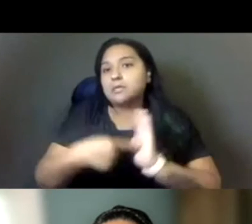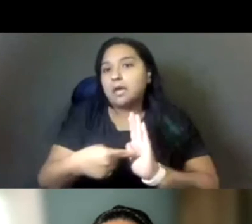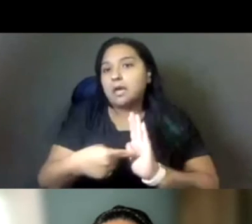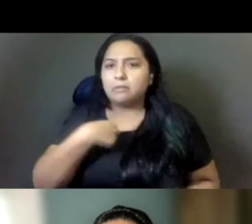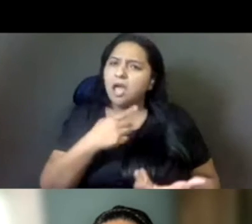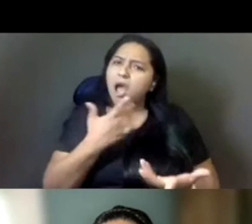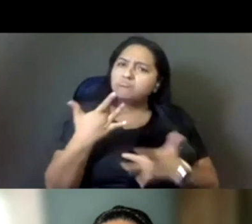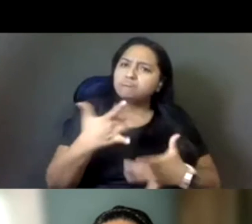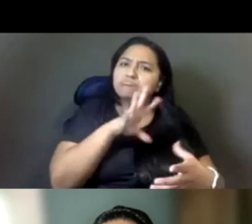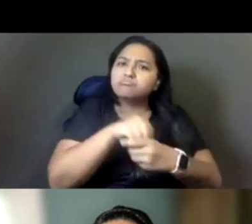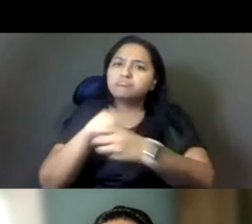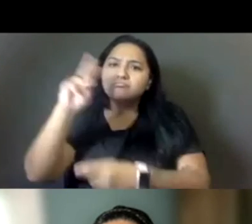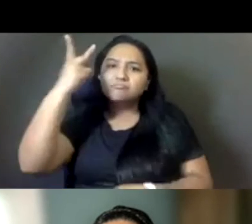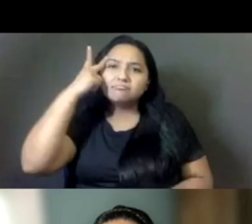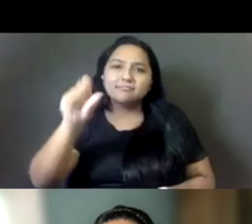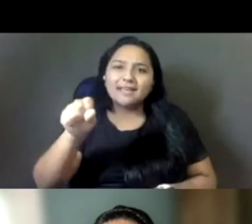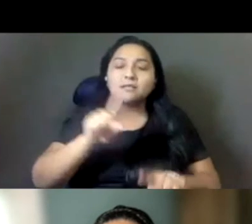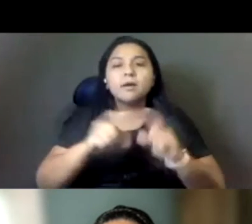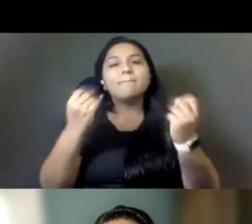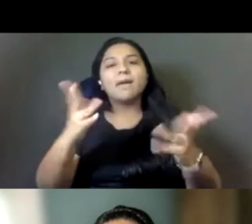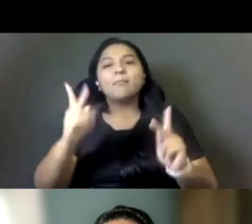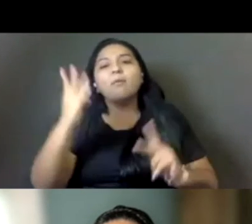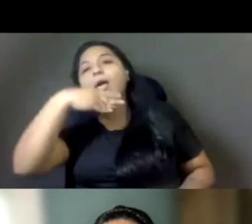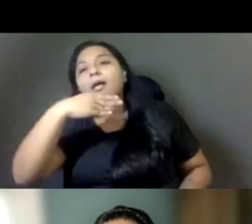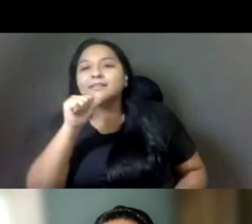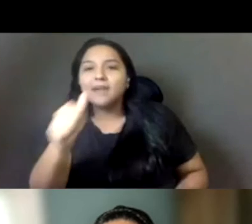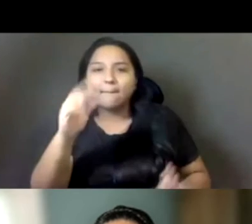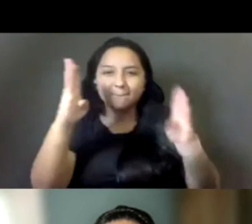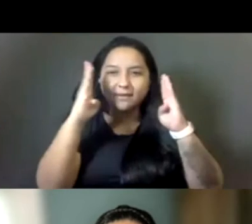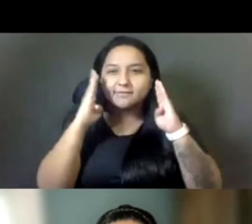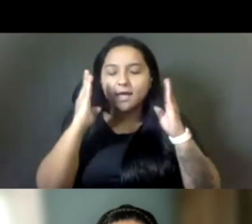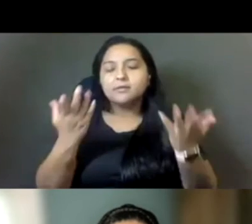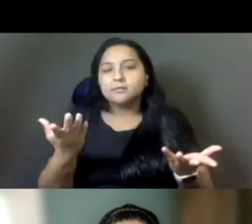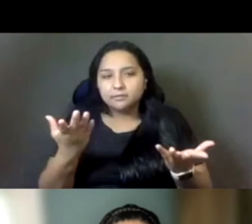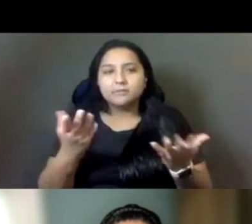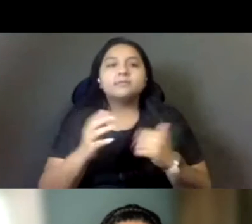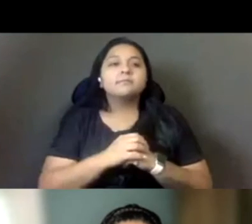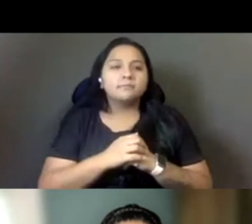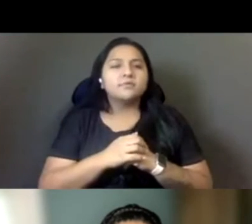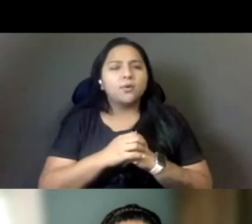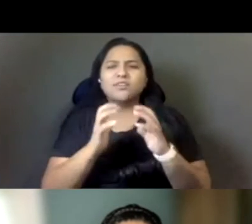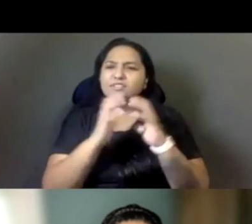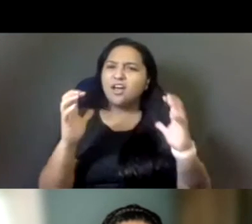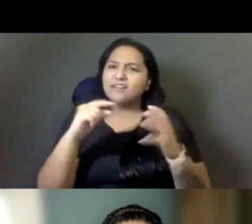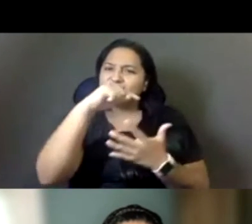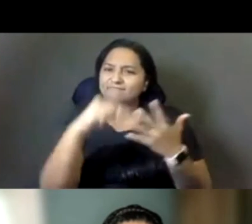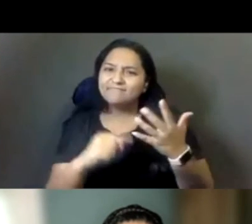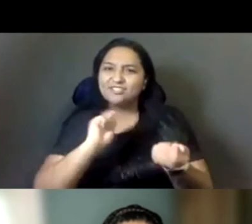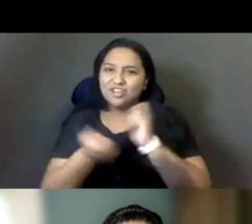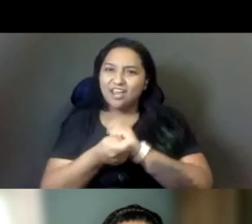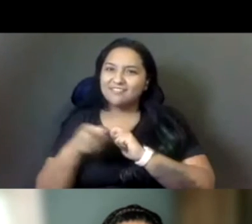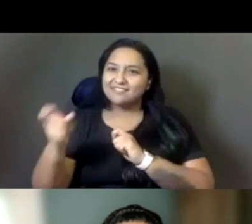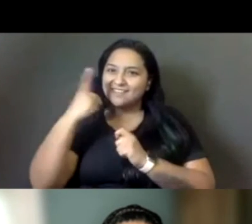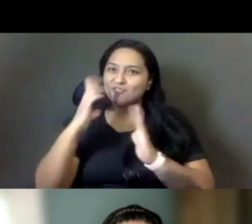that. Um, and so I appreciate you, especially underscoring about how even these things, very structural things, um, changes that he's been able to make have